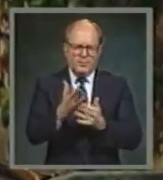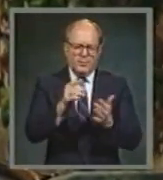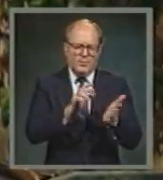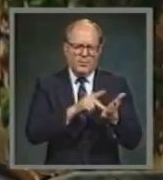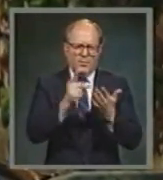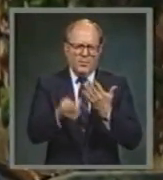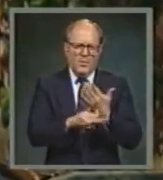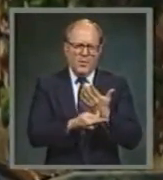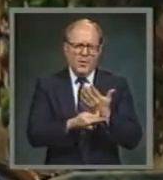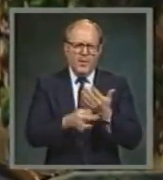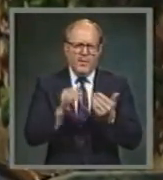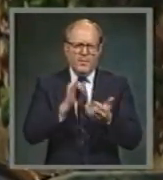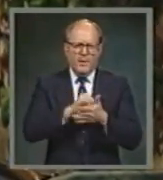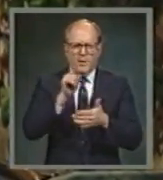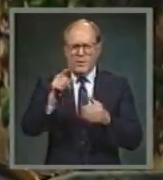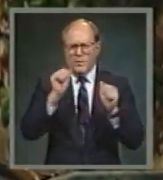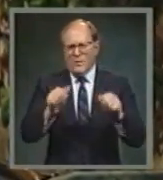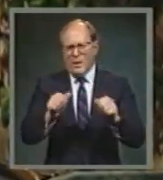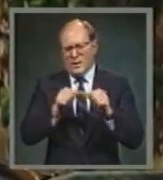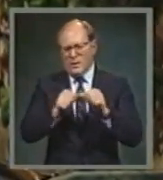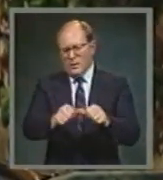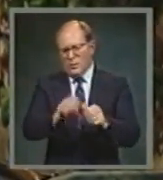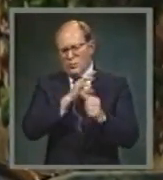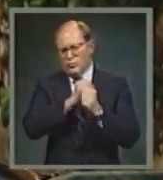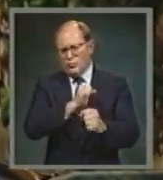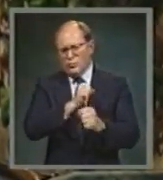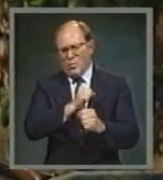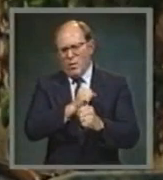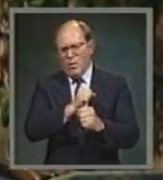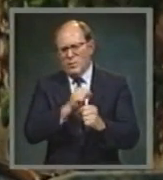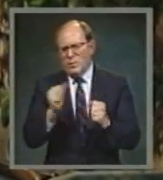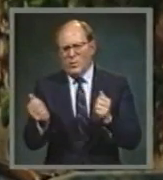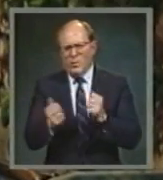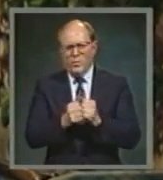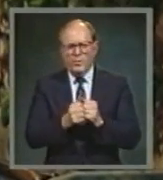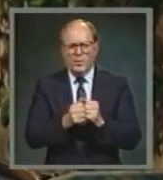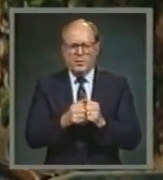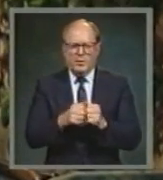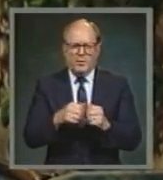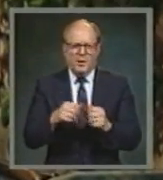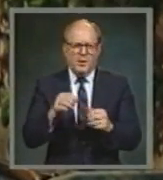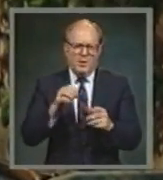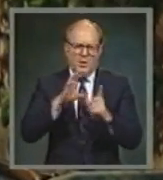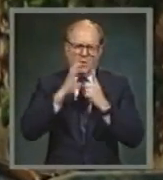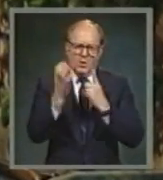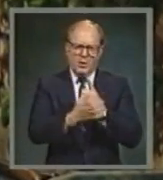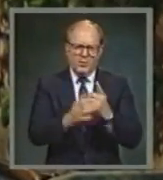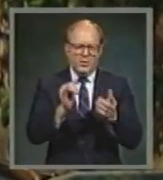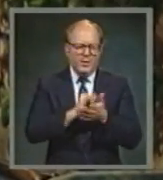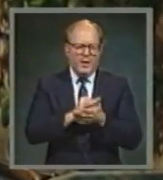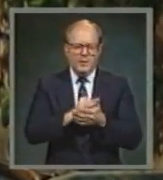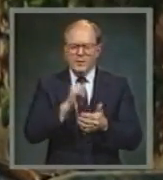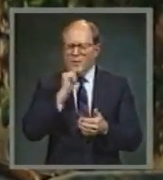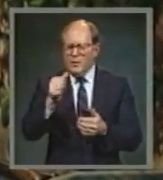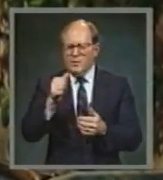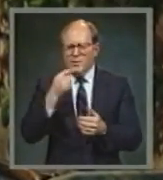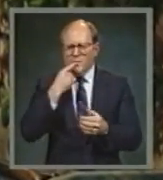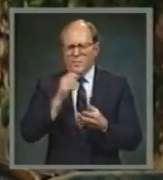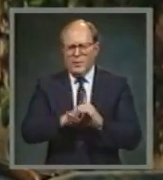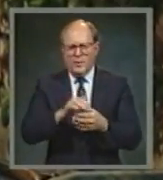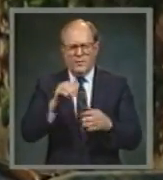stand solidly against the inroads of an unbelieving culture that would force itself upon the church.